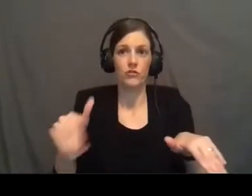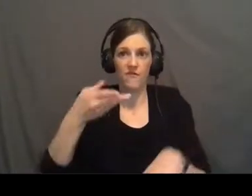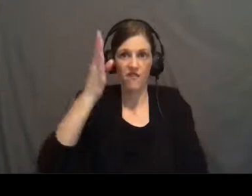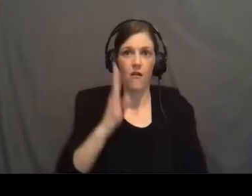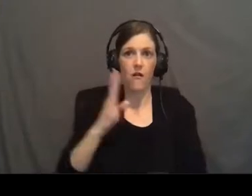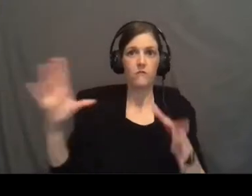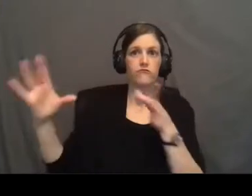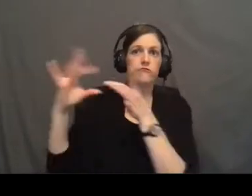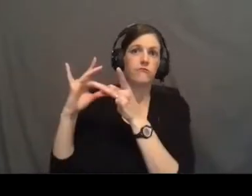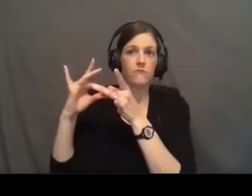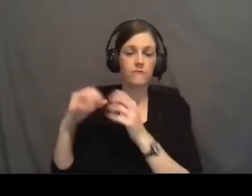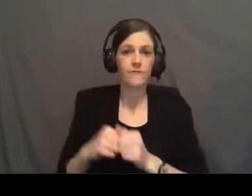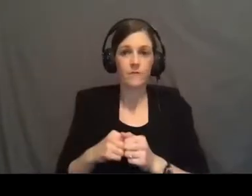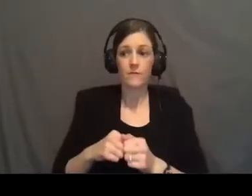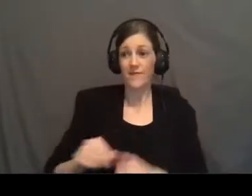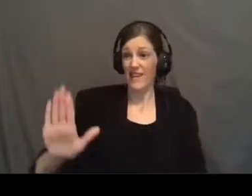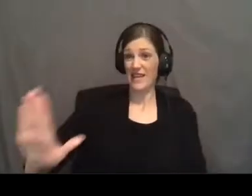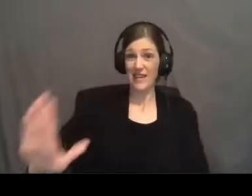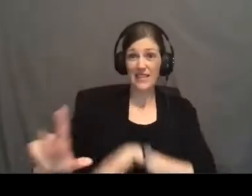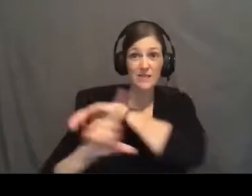his punishment